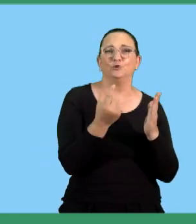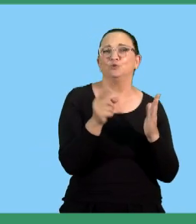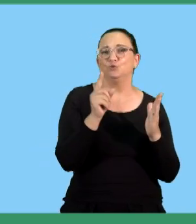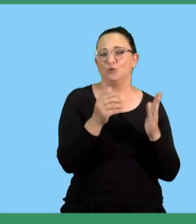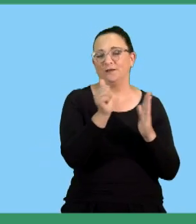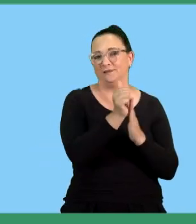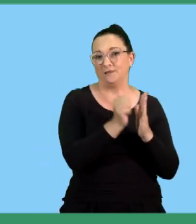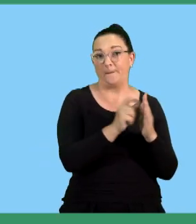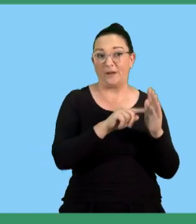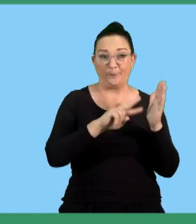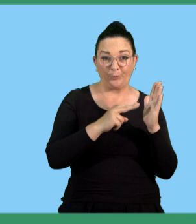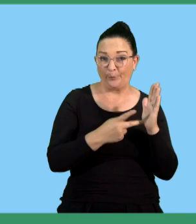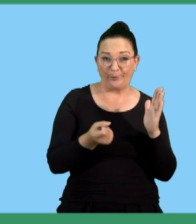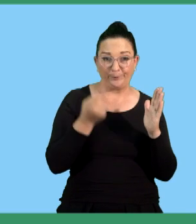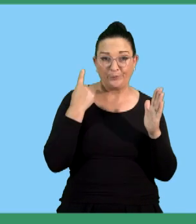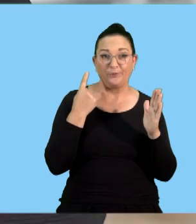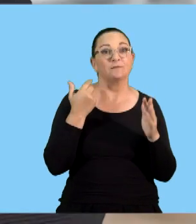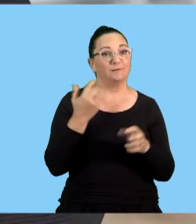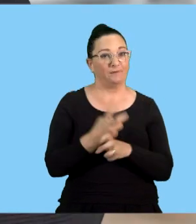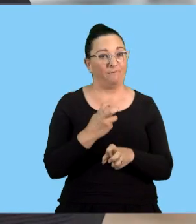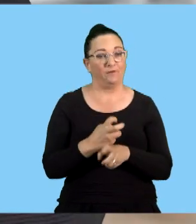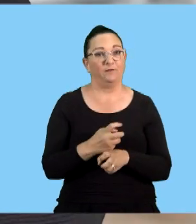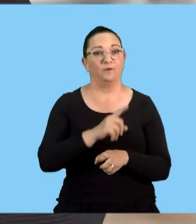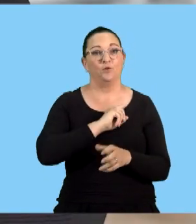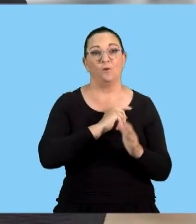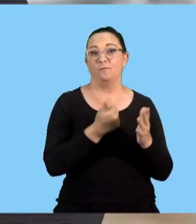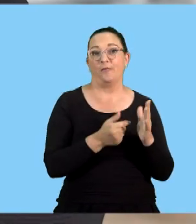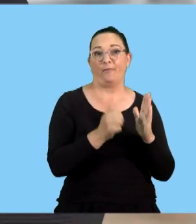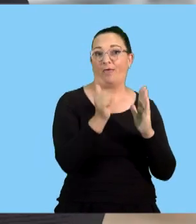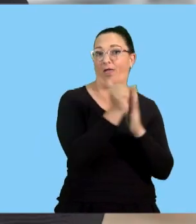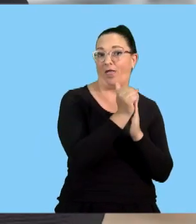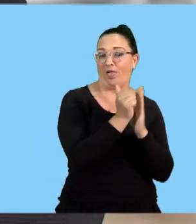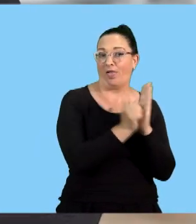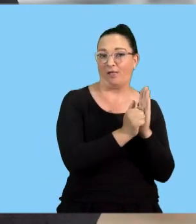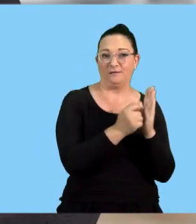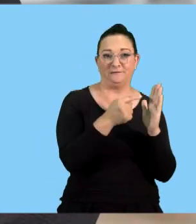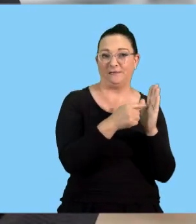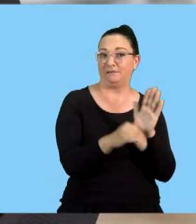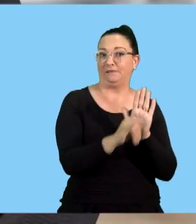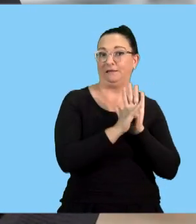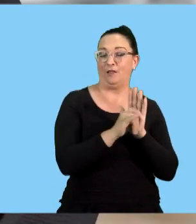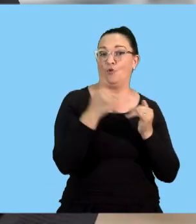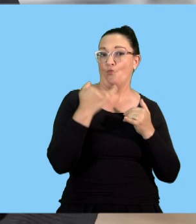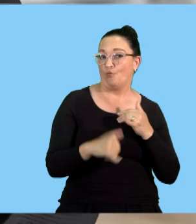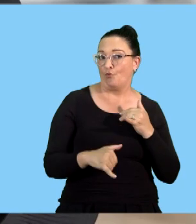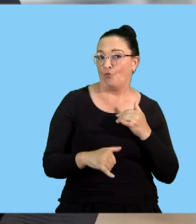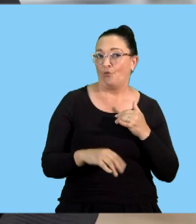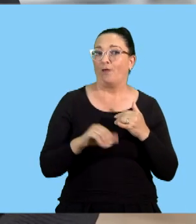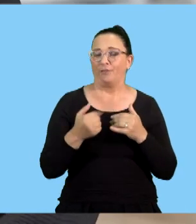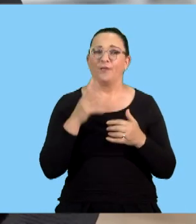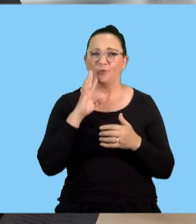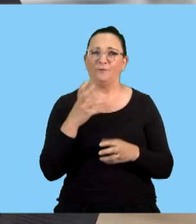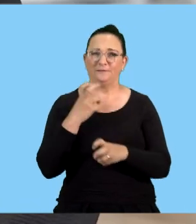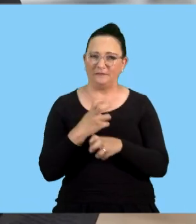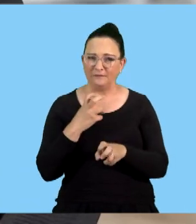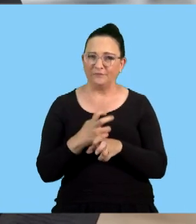But if you do not understand the purpose, then it becomes difficult for you because you will incorrectly identify. And if you have identified incorrectly, it will